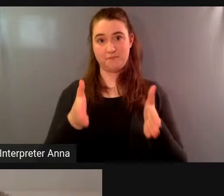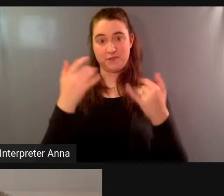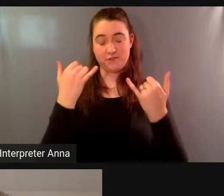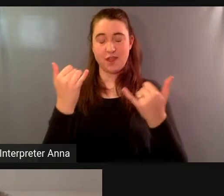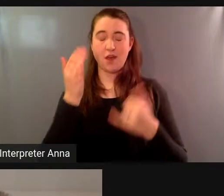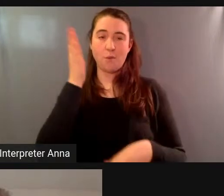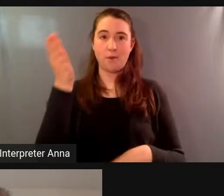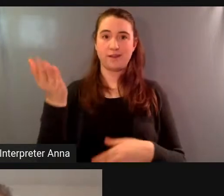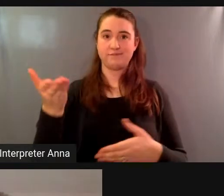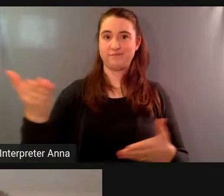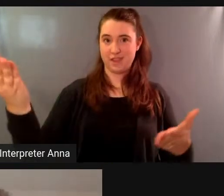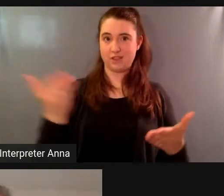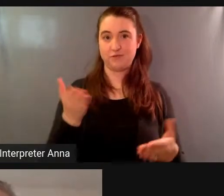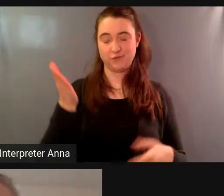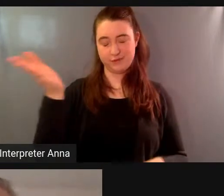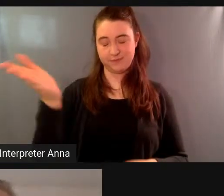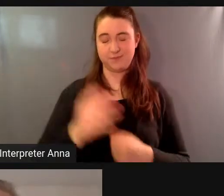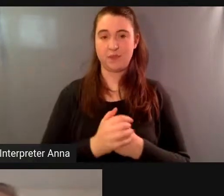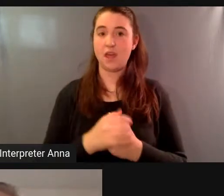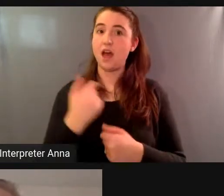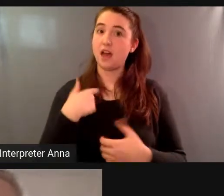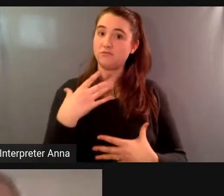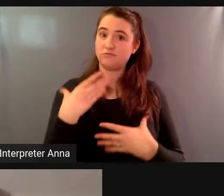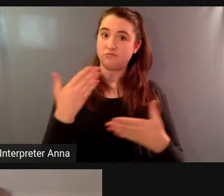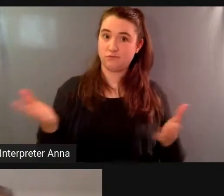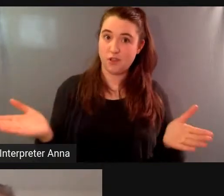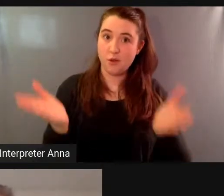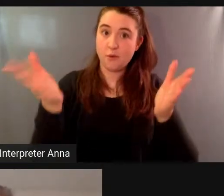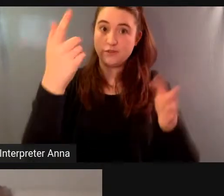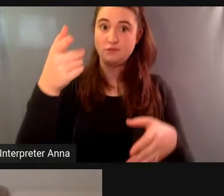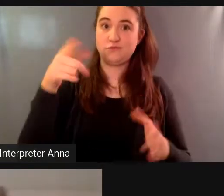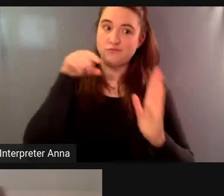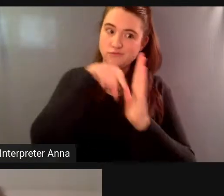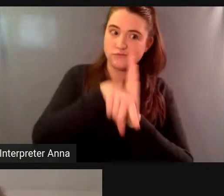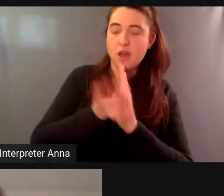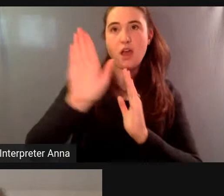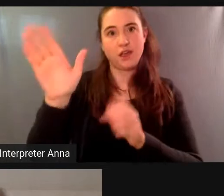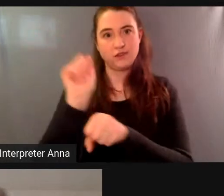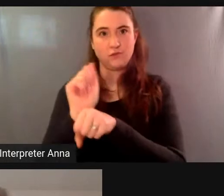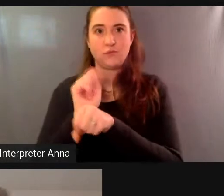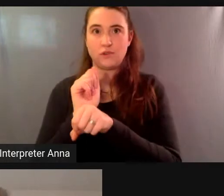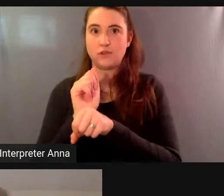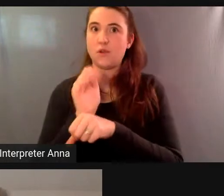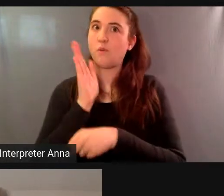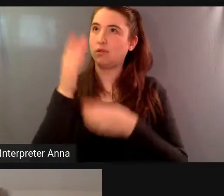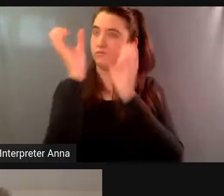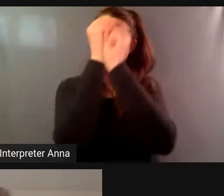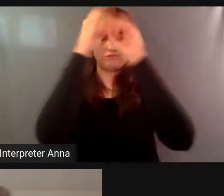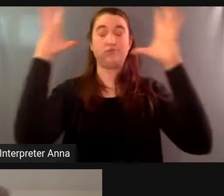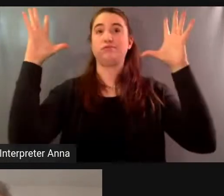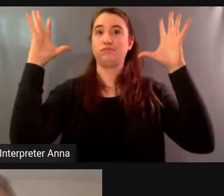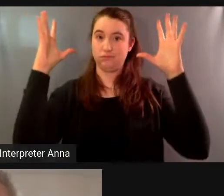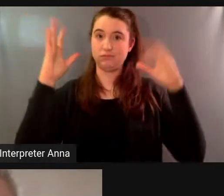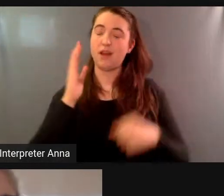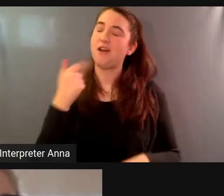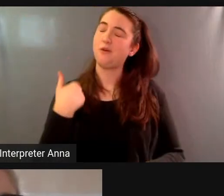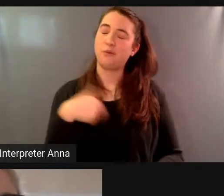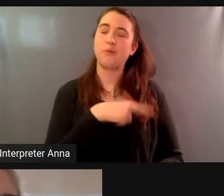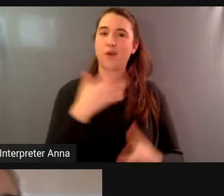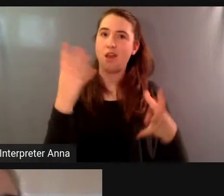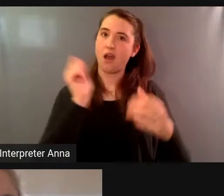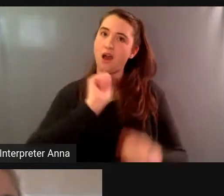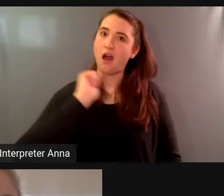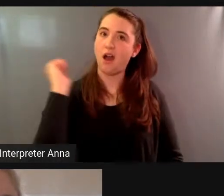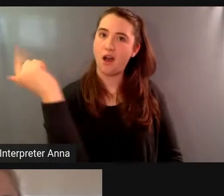work after this conversation tonight uh it'll it'll blow your mind and we all need a little bit of that uh in this quick